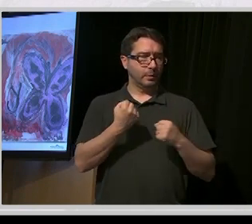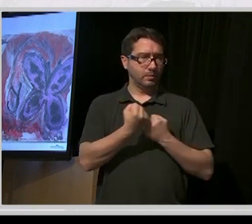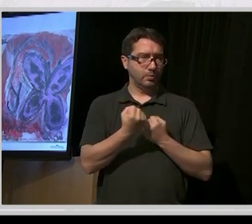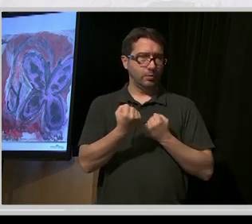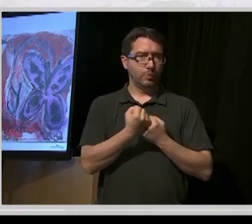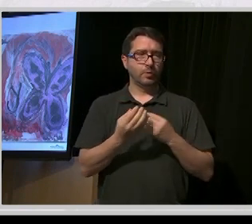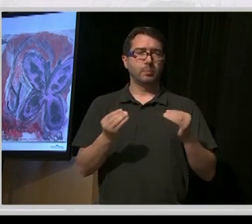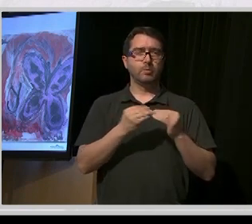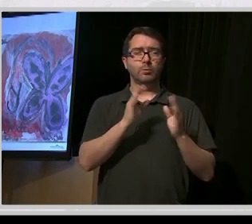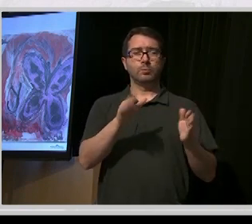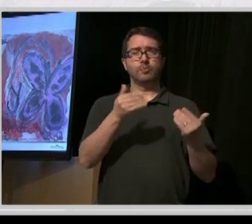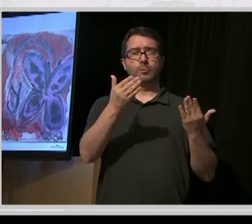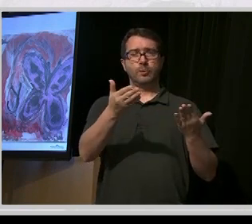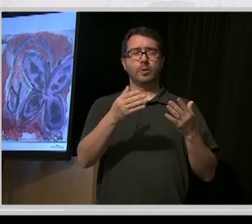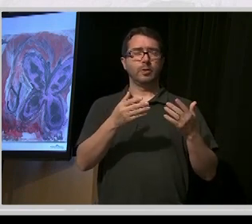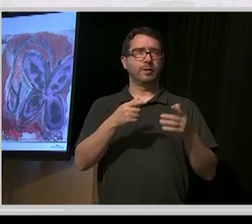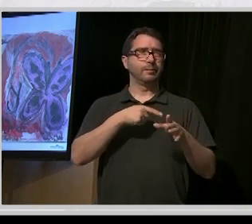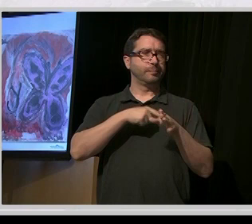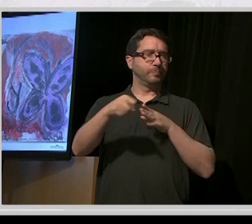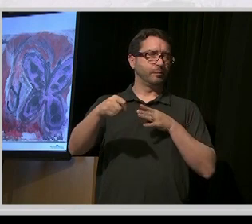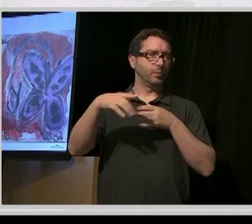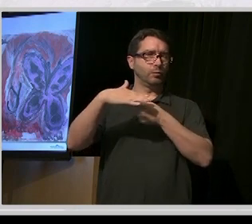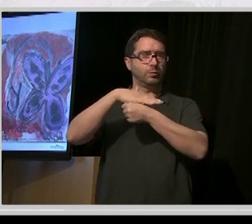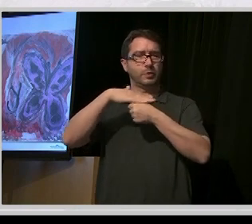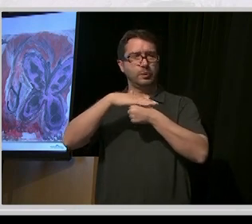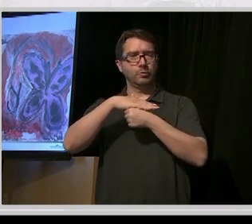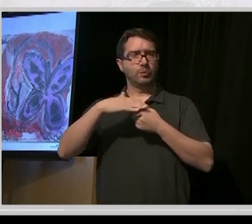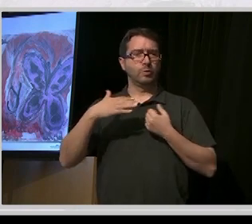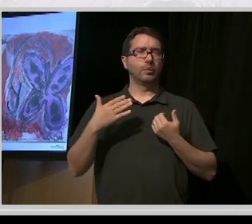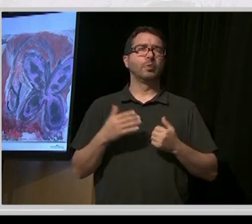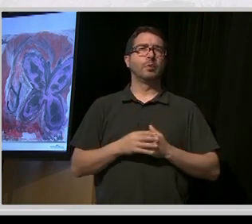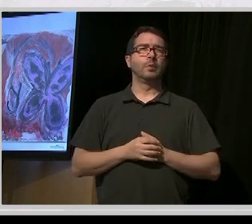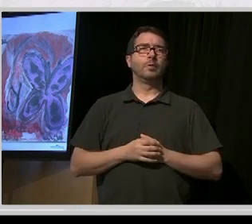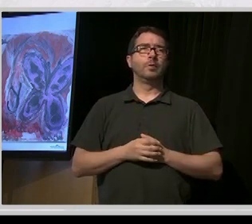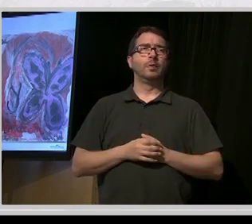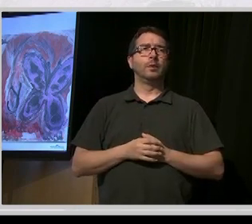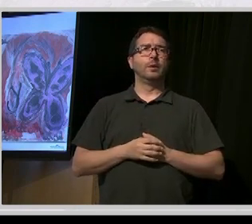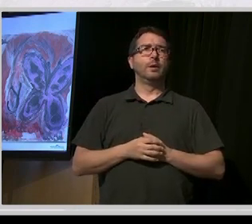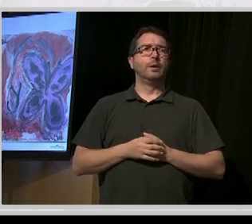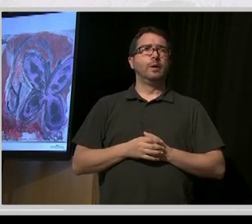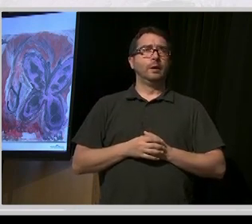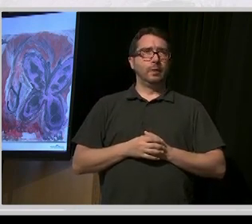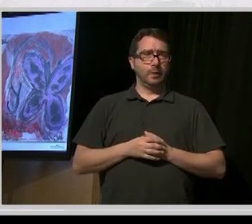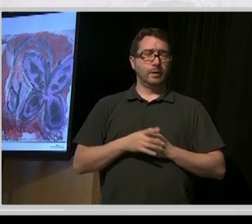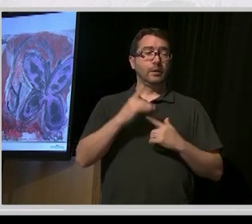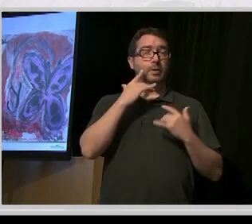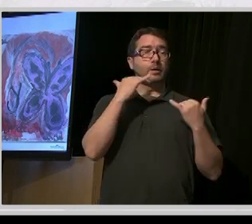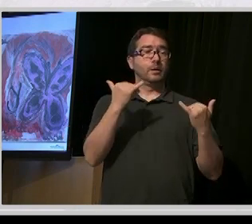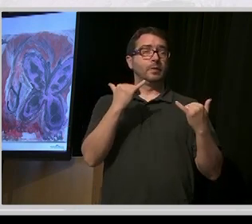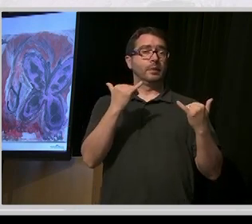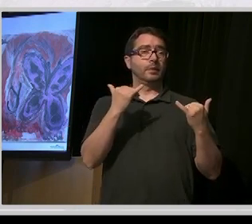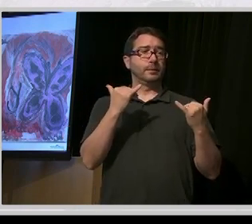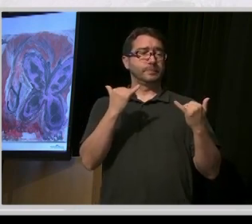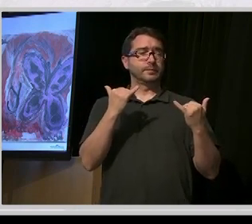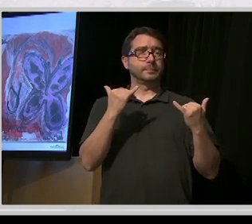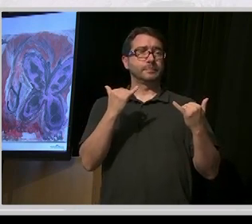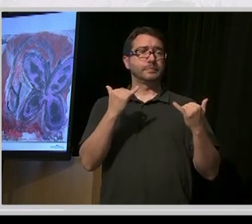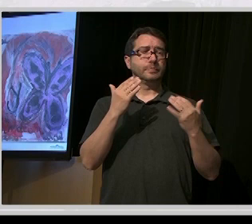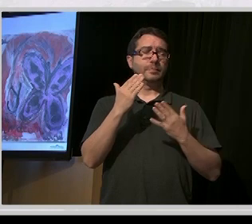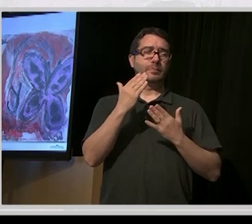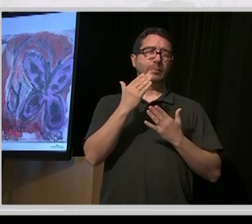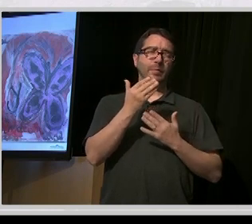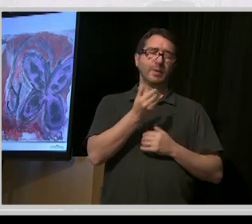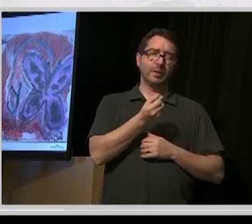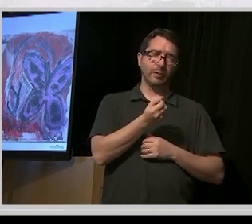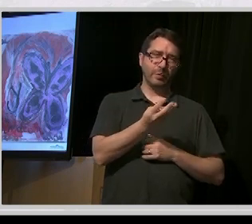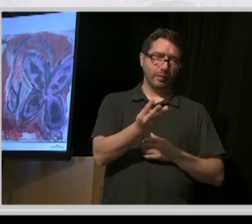regionally and locally based. And so the current situation is that there are some resources,